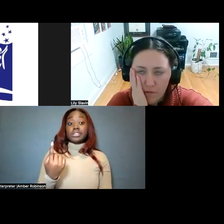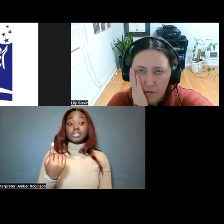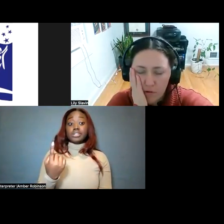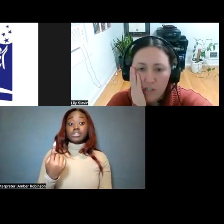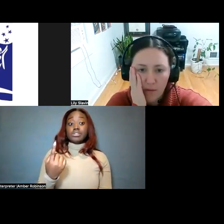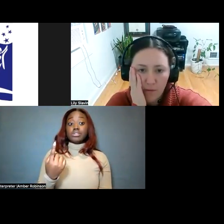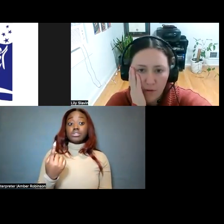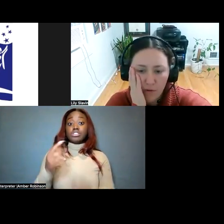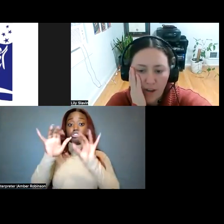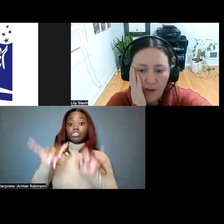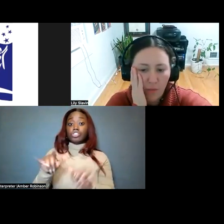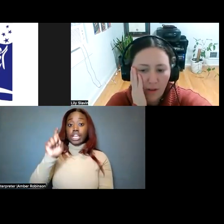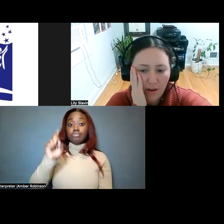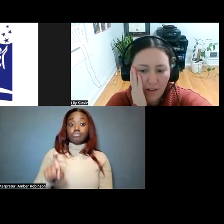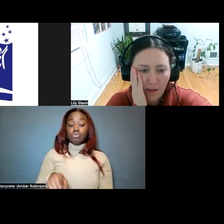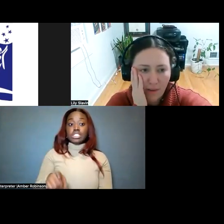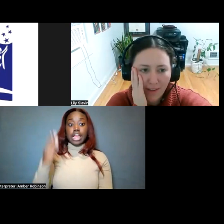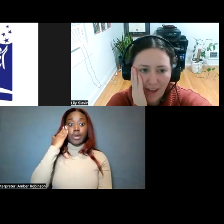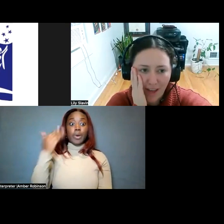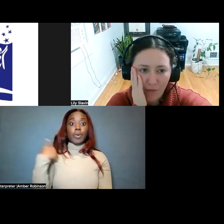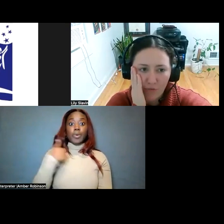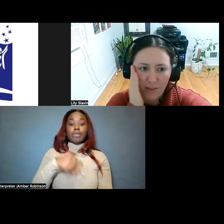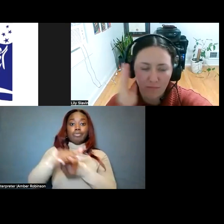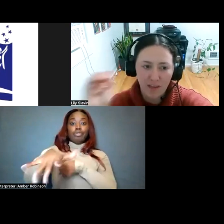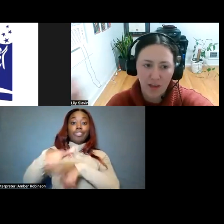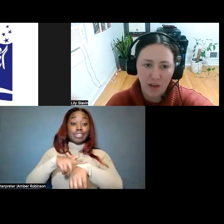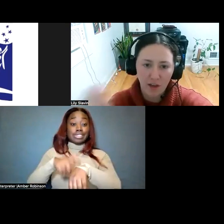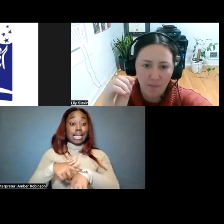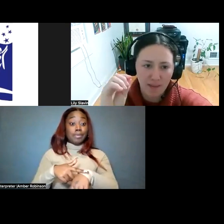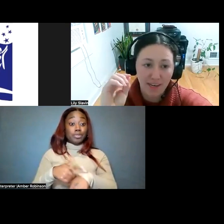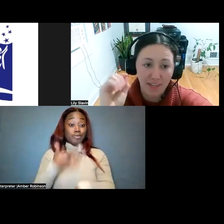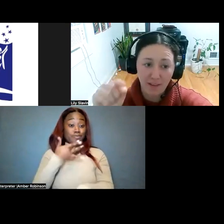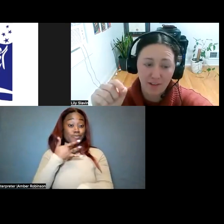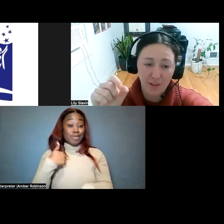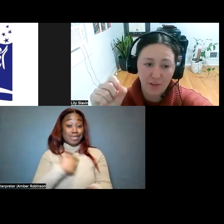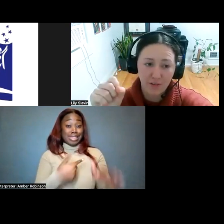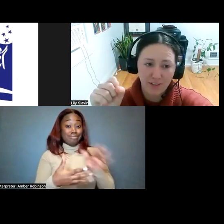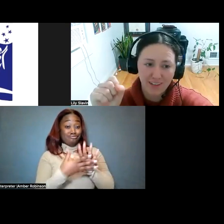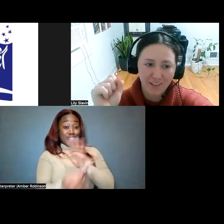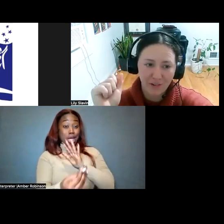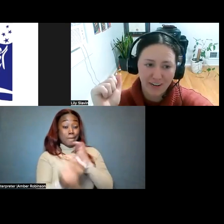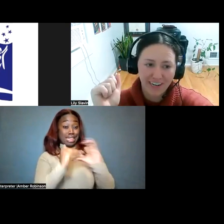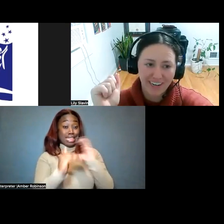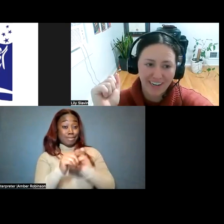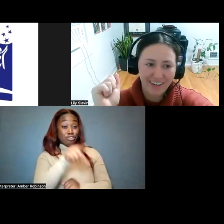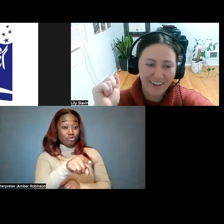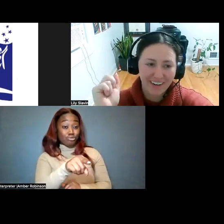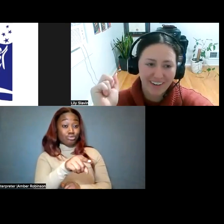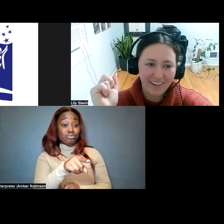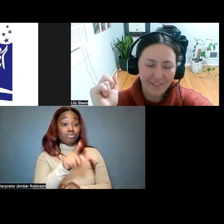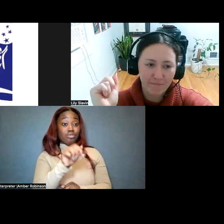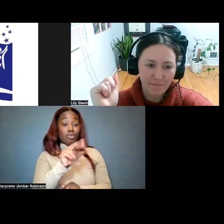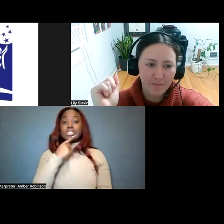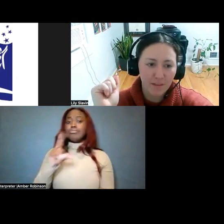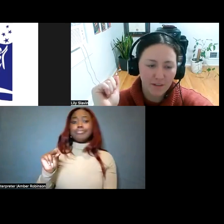question come through. I know that we are a little past time. Would you rather me copy it and email it to you, Lauren? No,